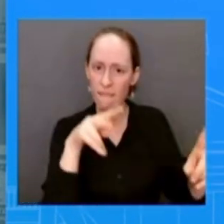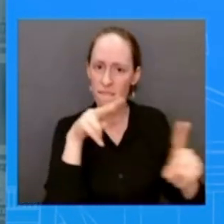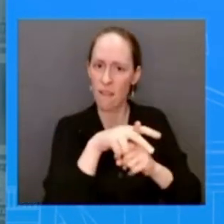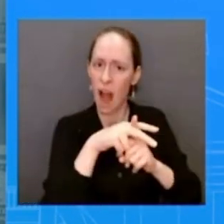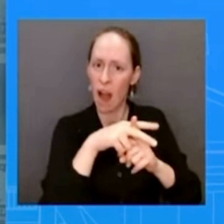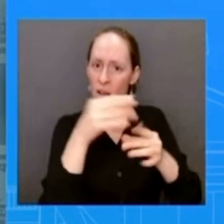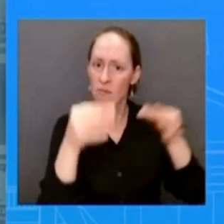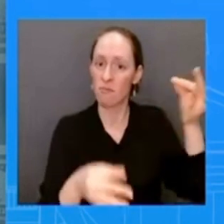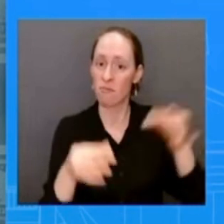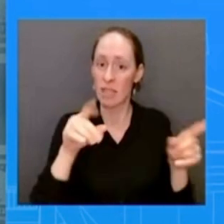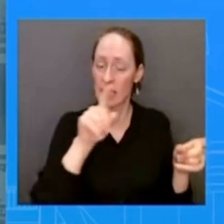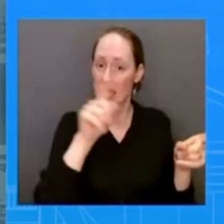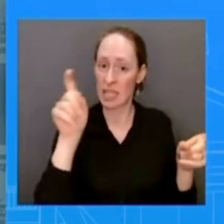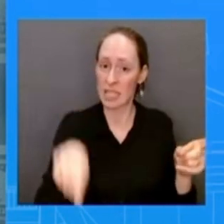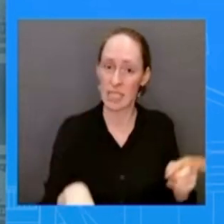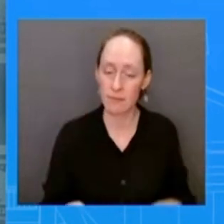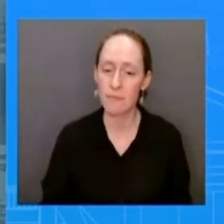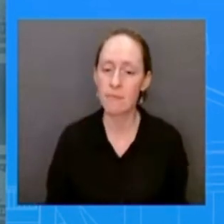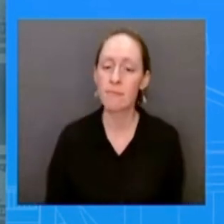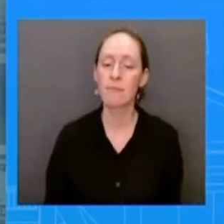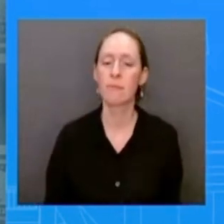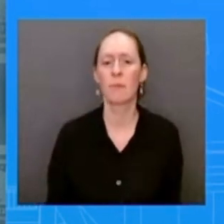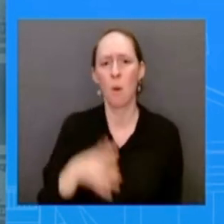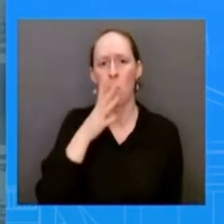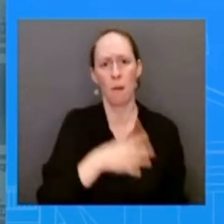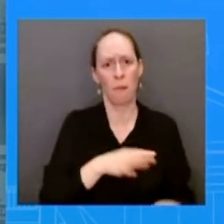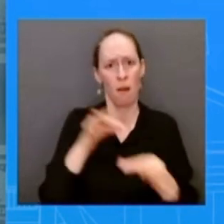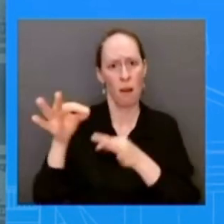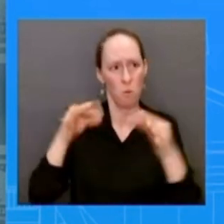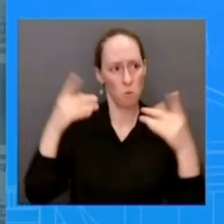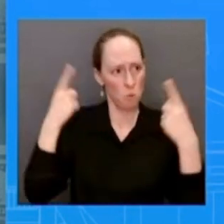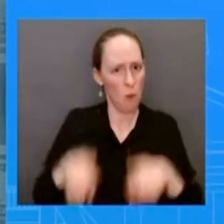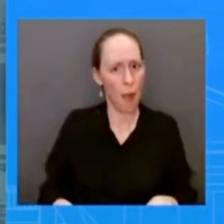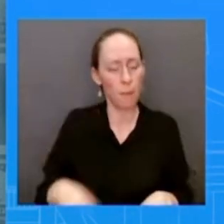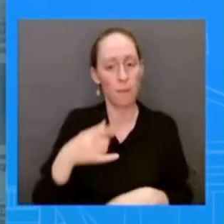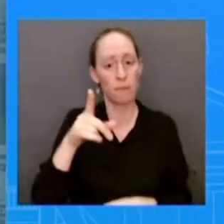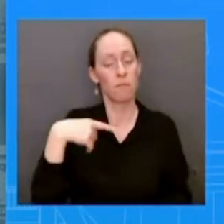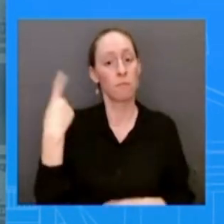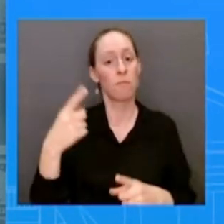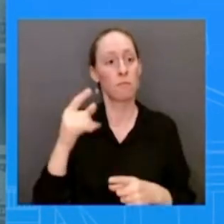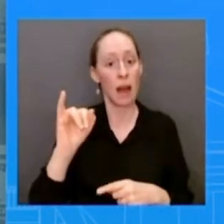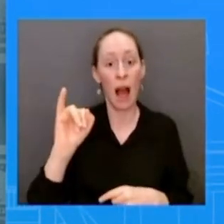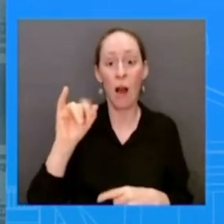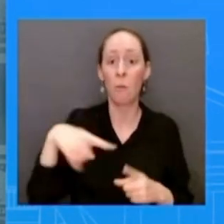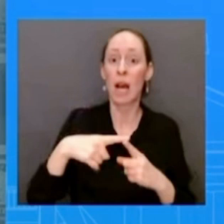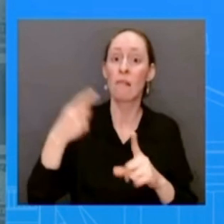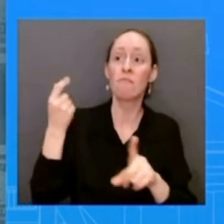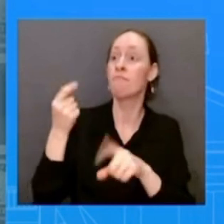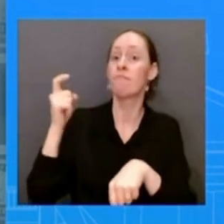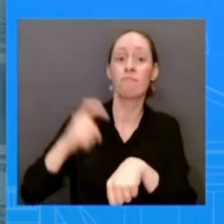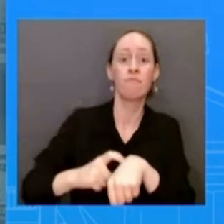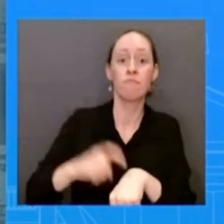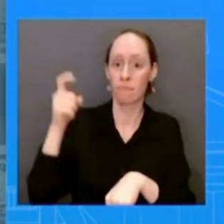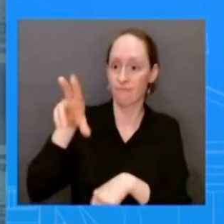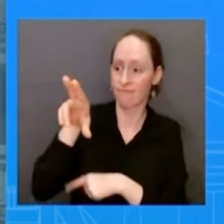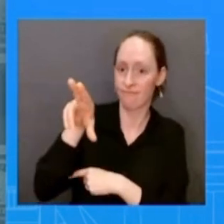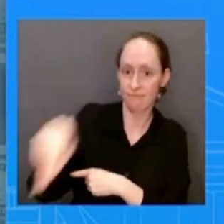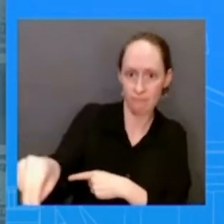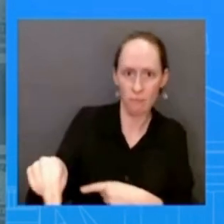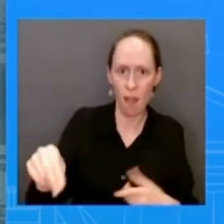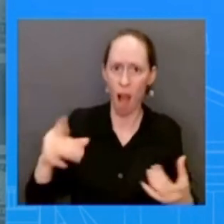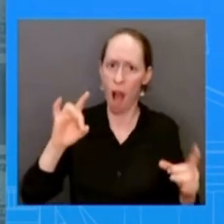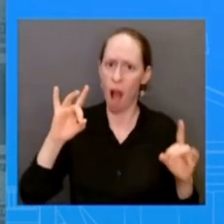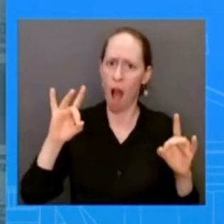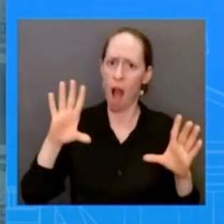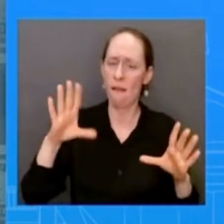were denied the health care they needed horrifying details of needless pain all because of extreme